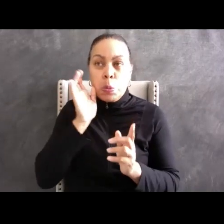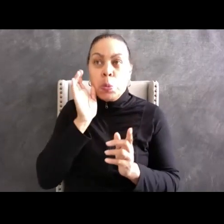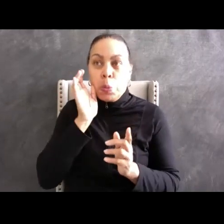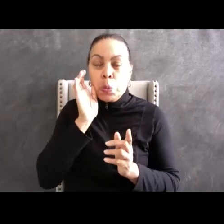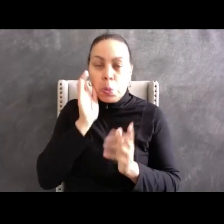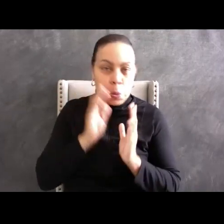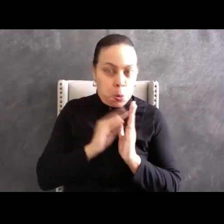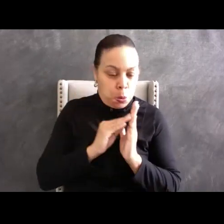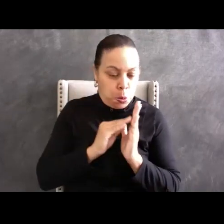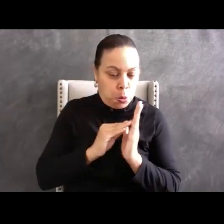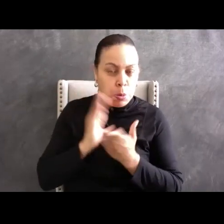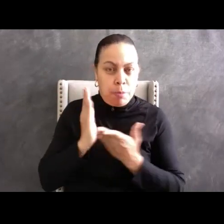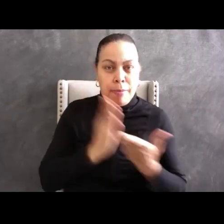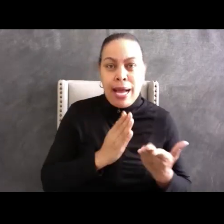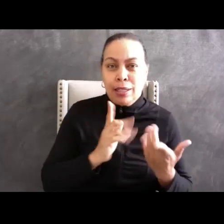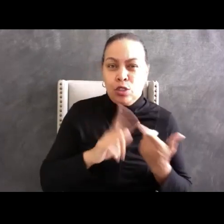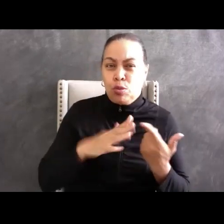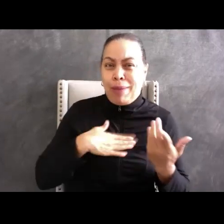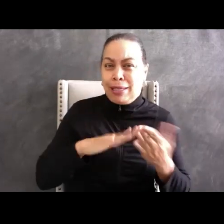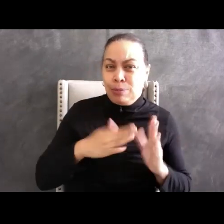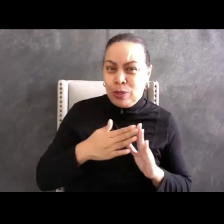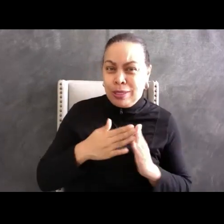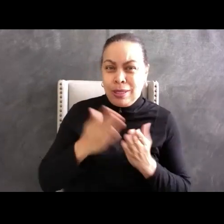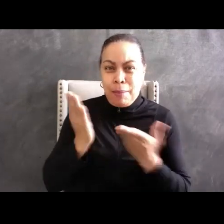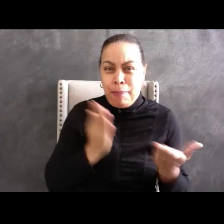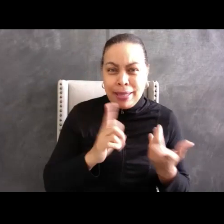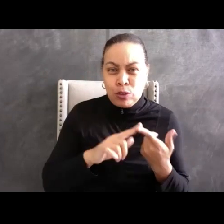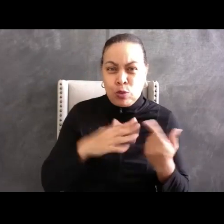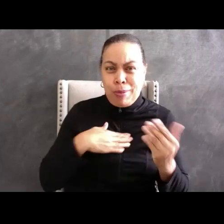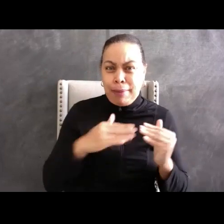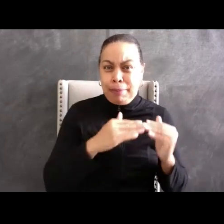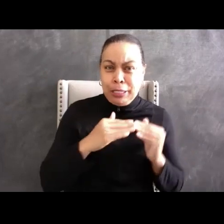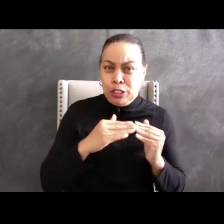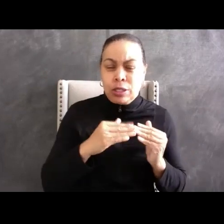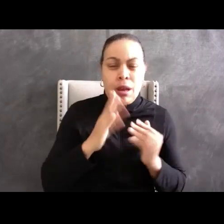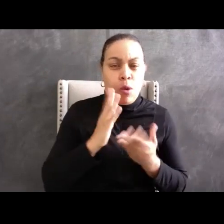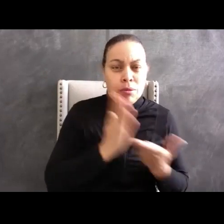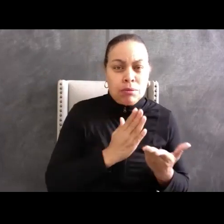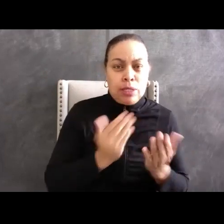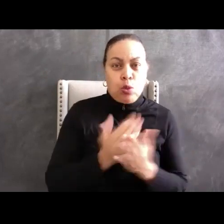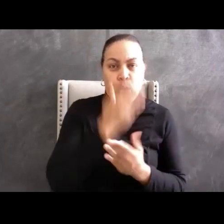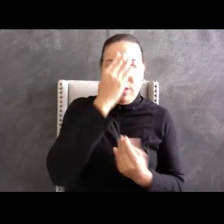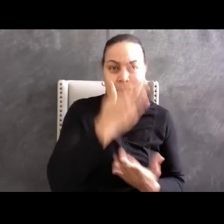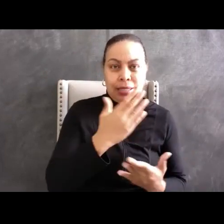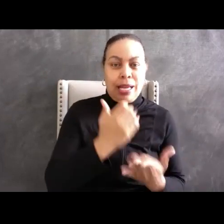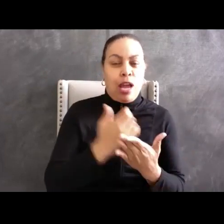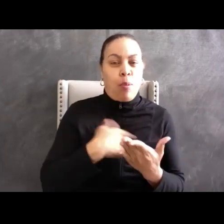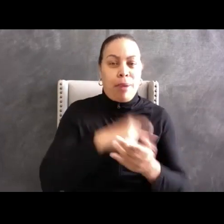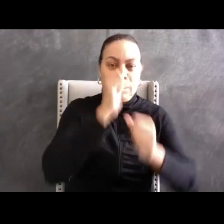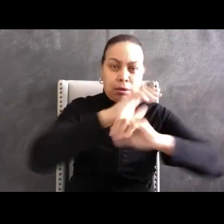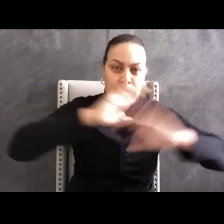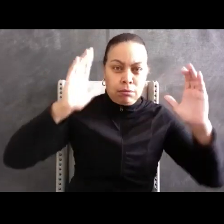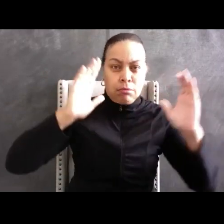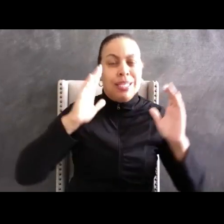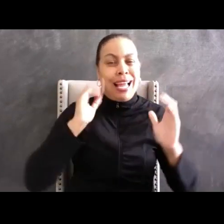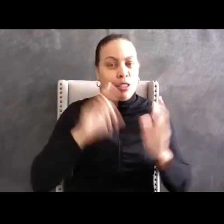new information that will help us reimagine and build a model of policing for